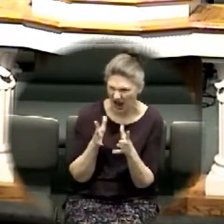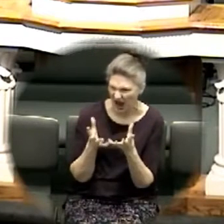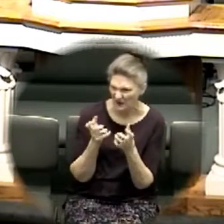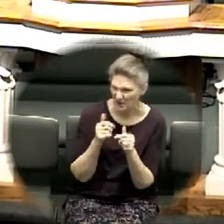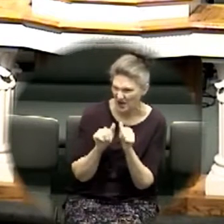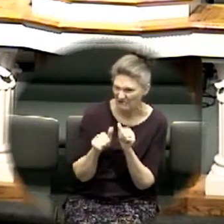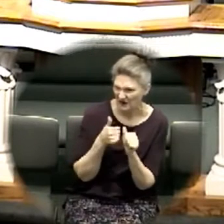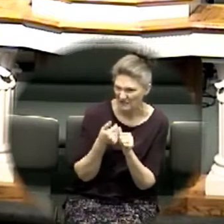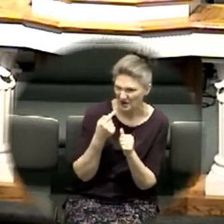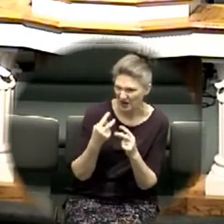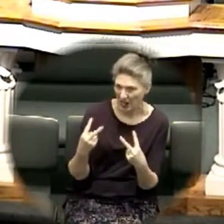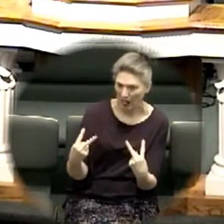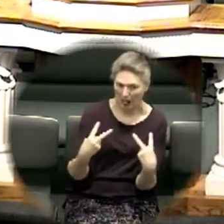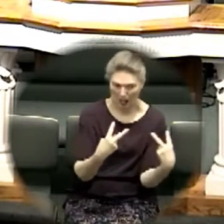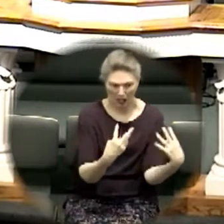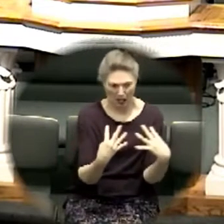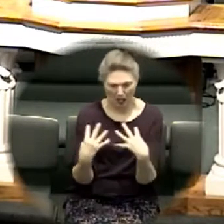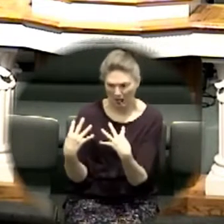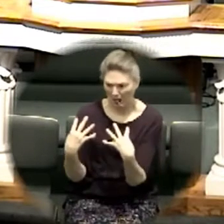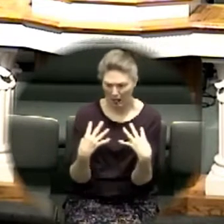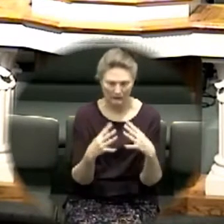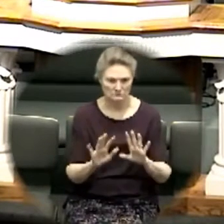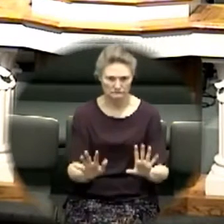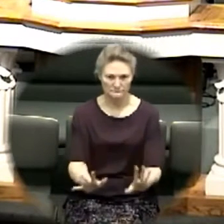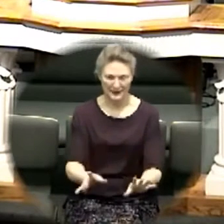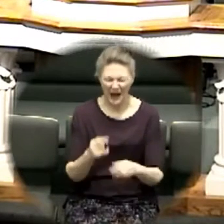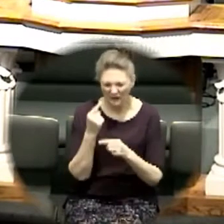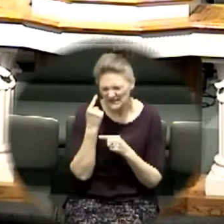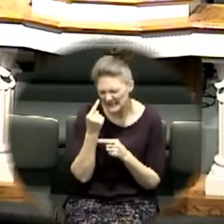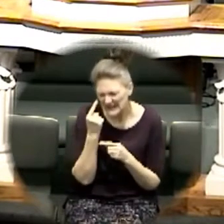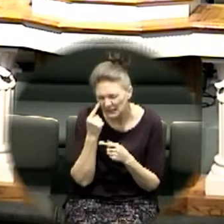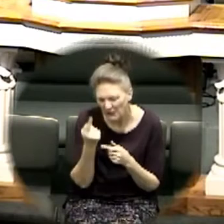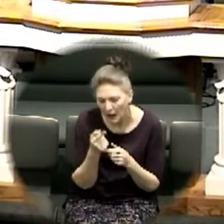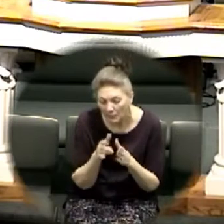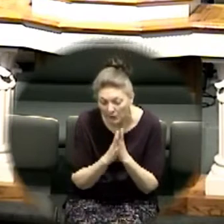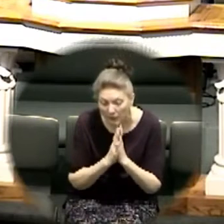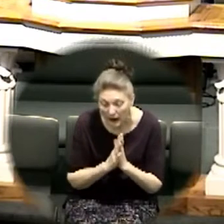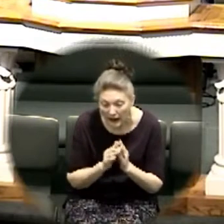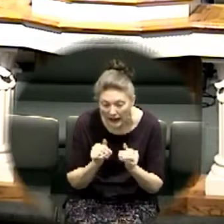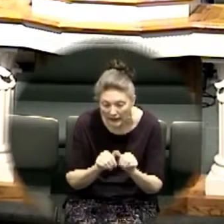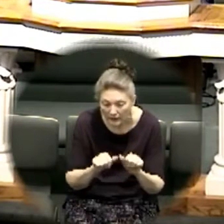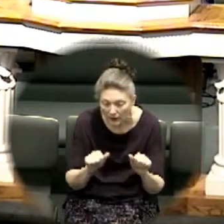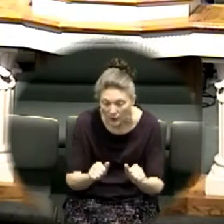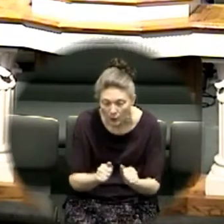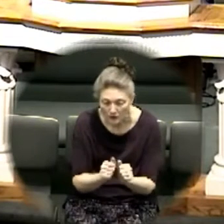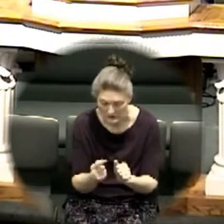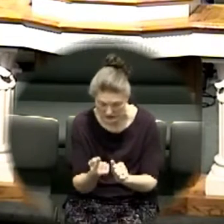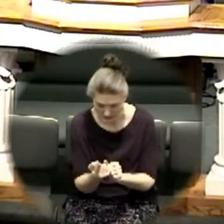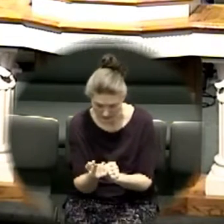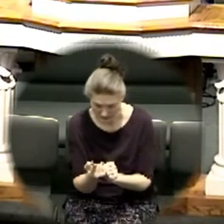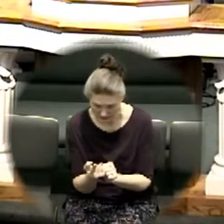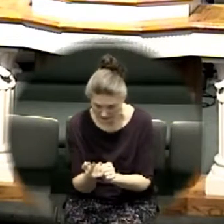i was thinking about praying at the altar with somebody praying them through the holy ghost but